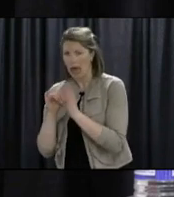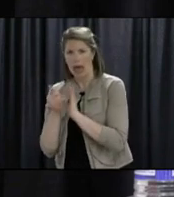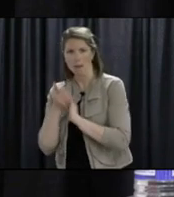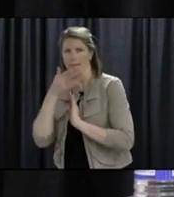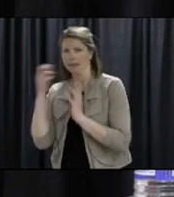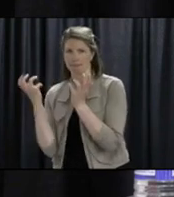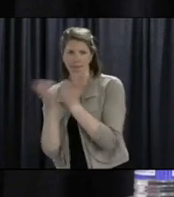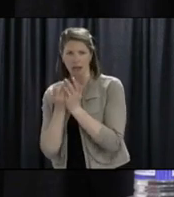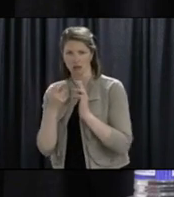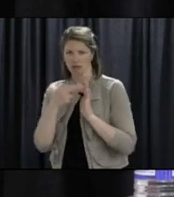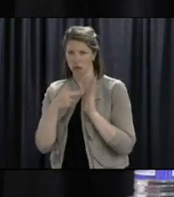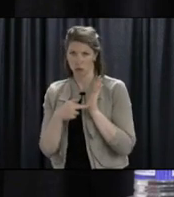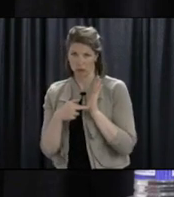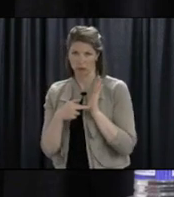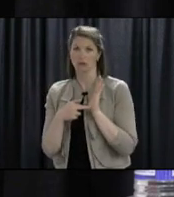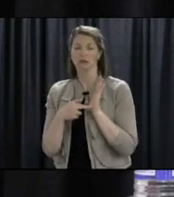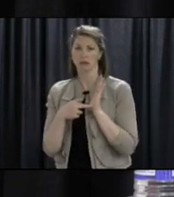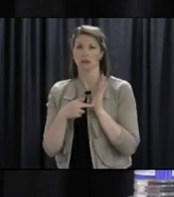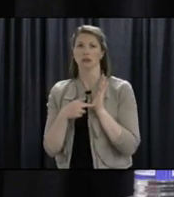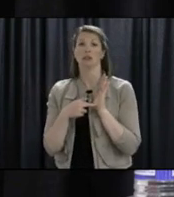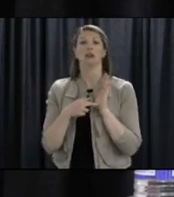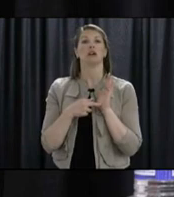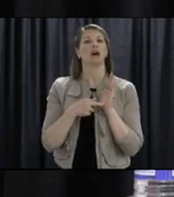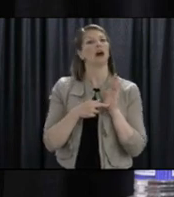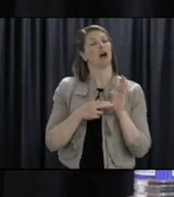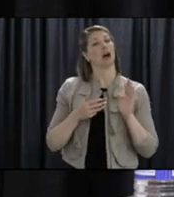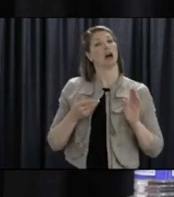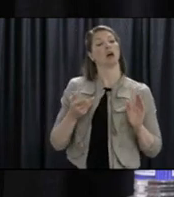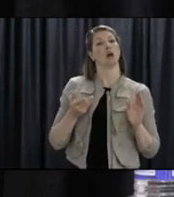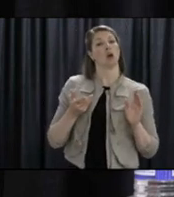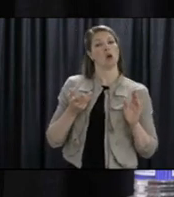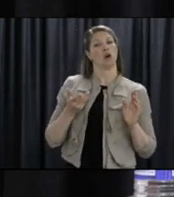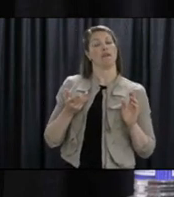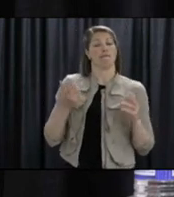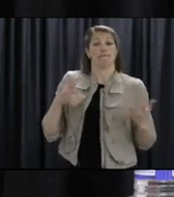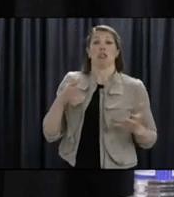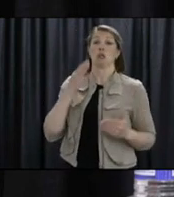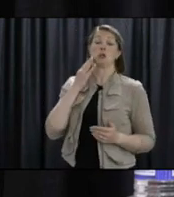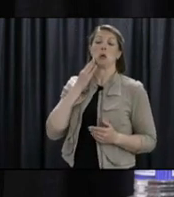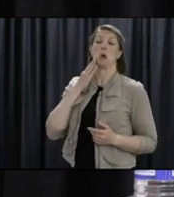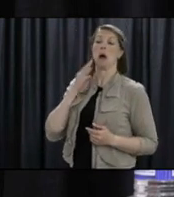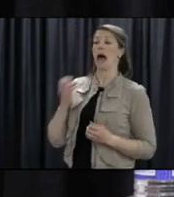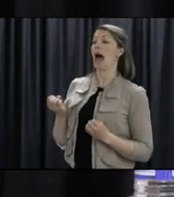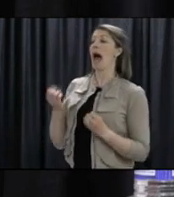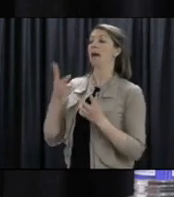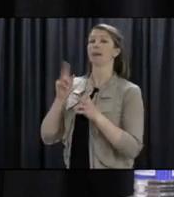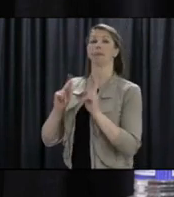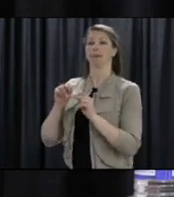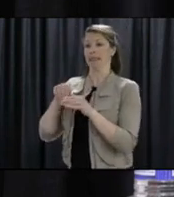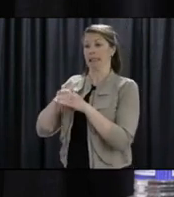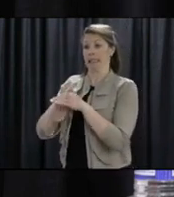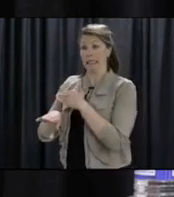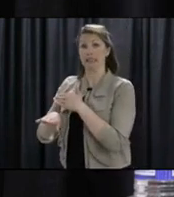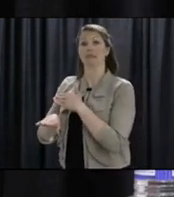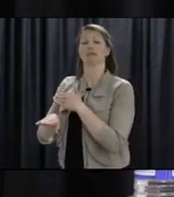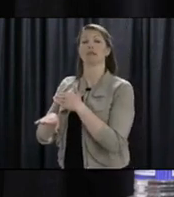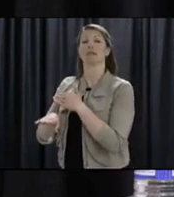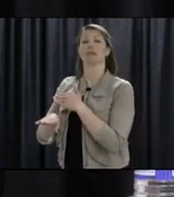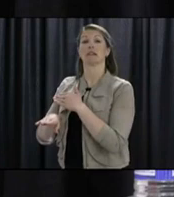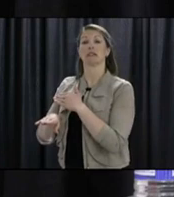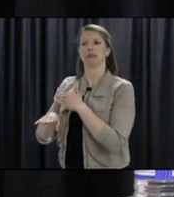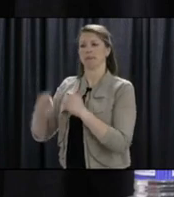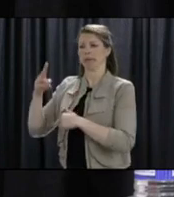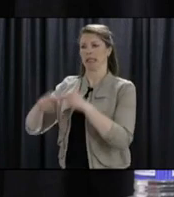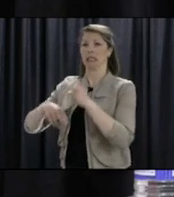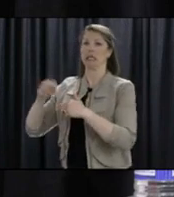know that there needs to be some measure of control about how many people are allowed in a building. Malls are quite